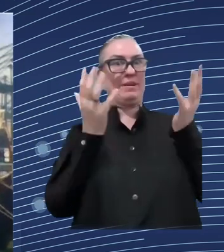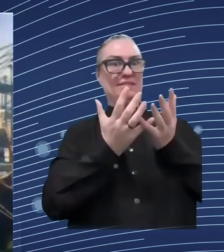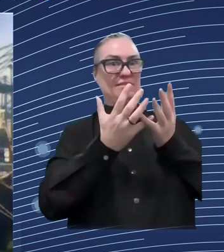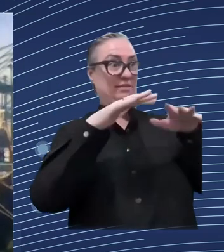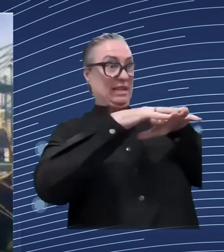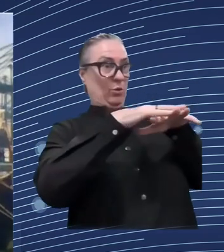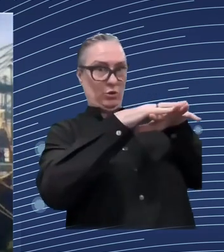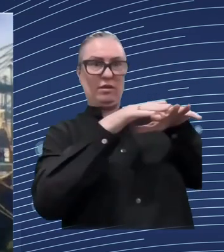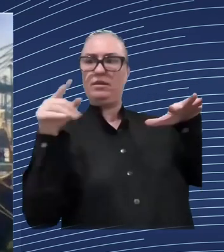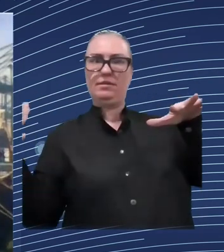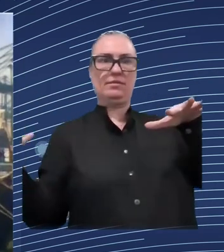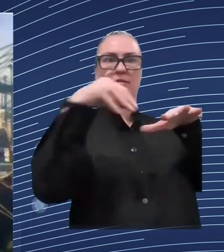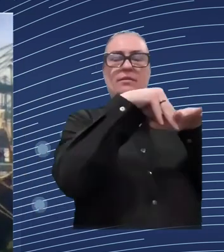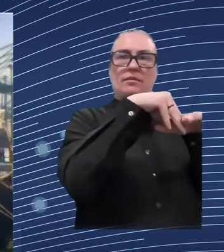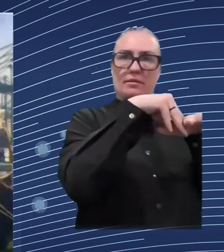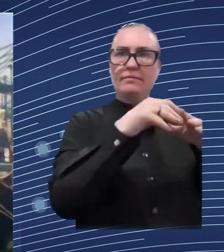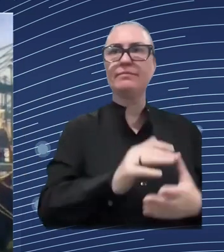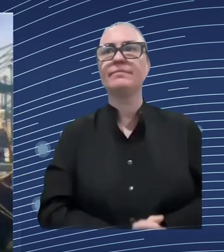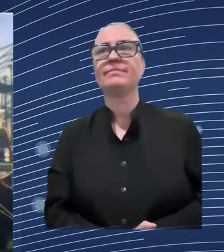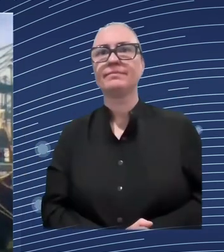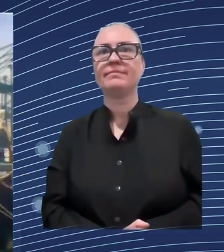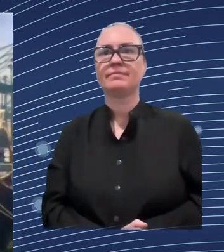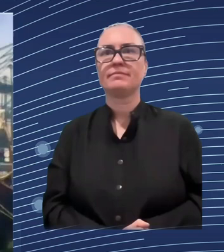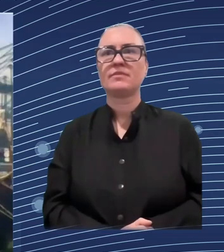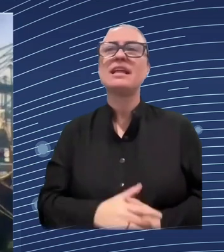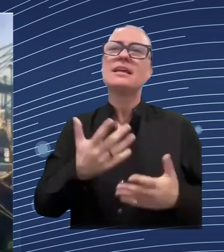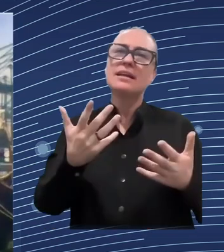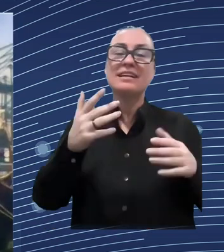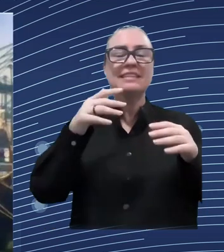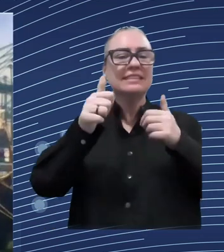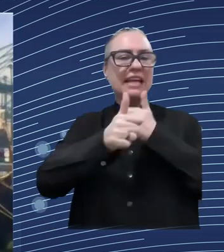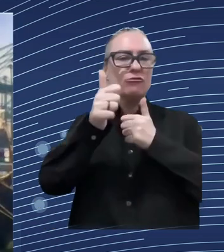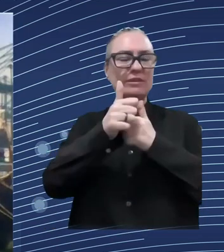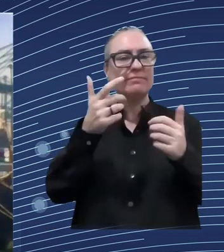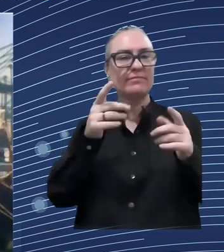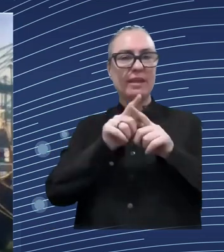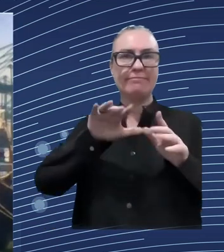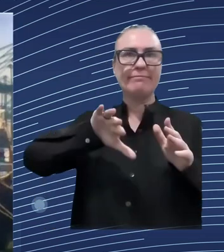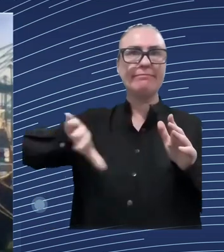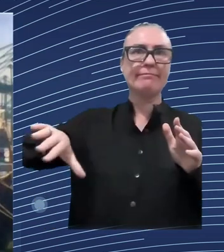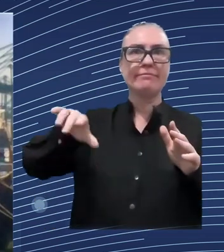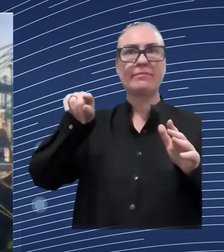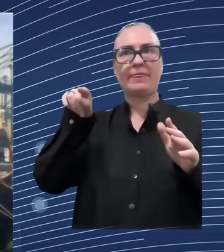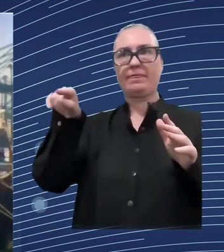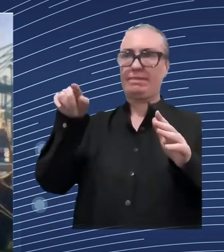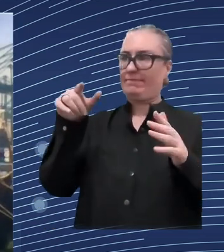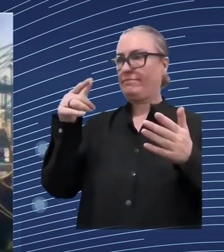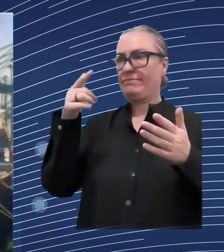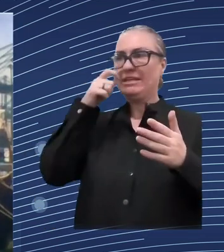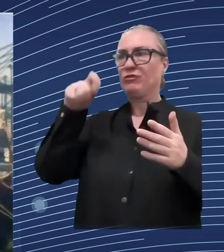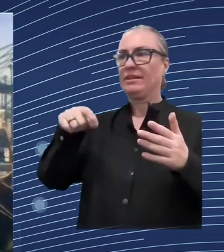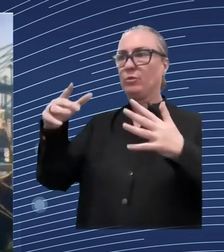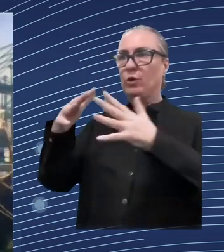type of platform for practitioners who do their day-to-day work with both adult and young learners with the